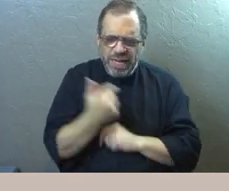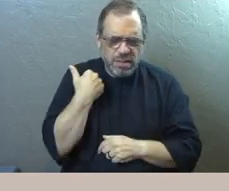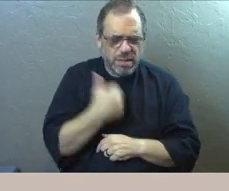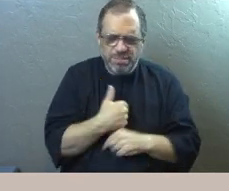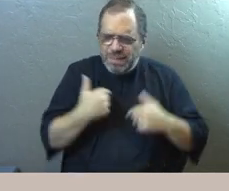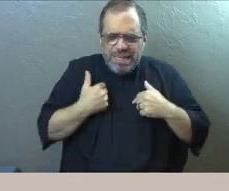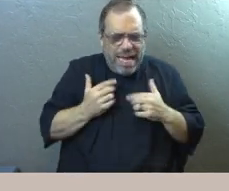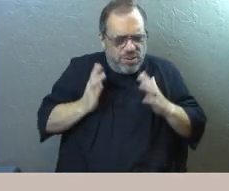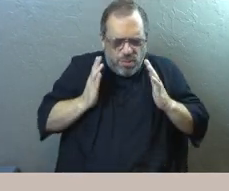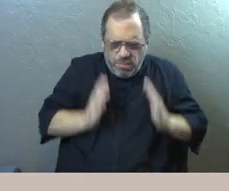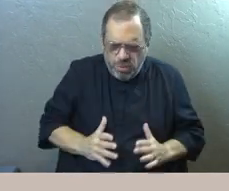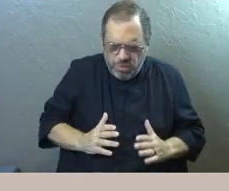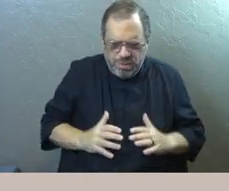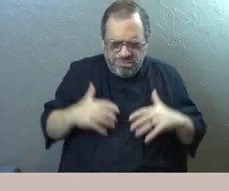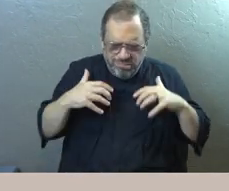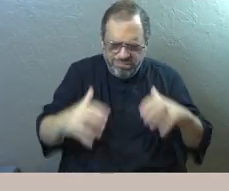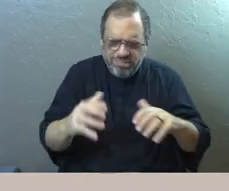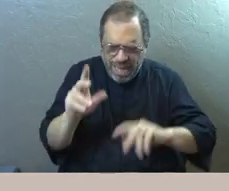as a people.